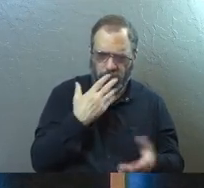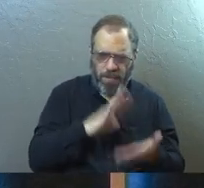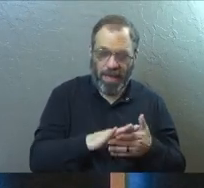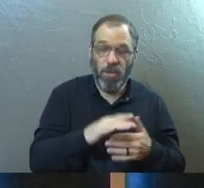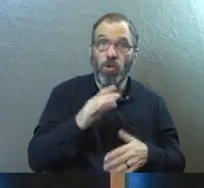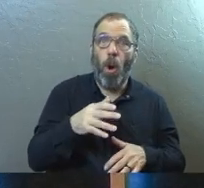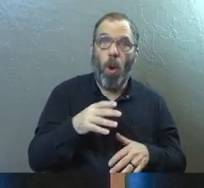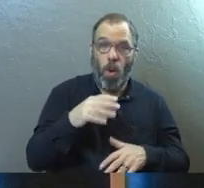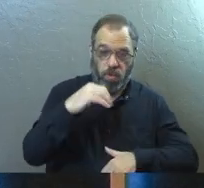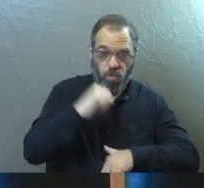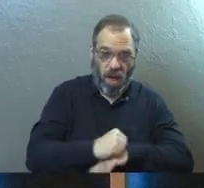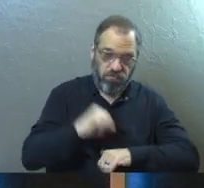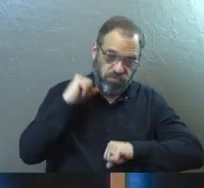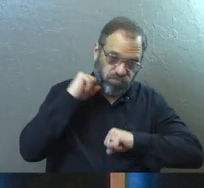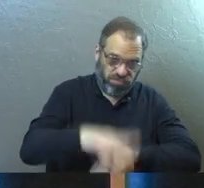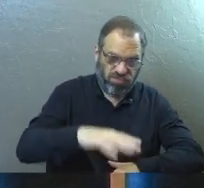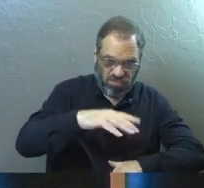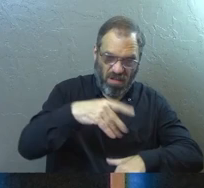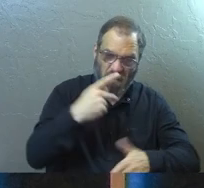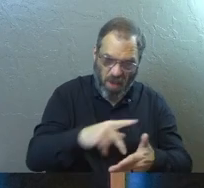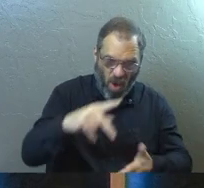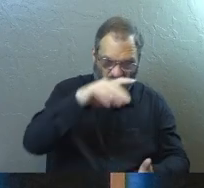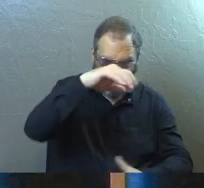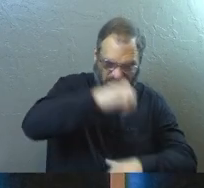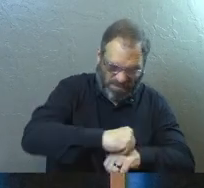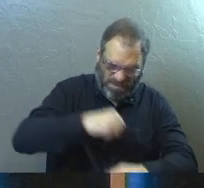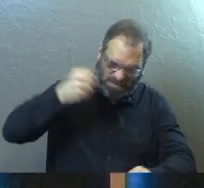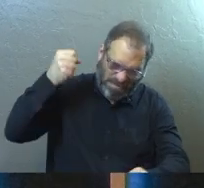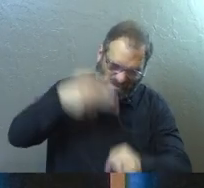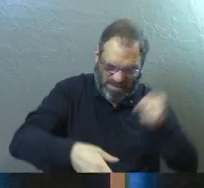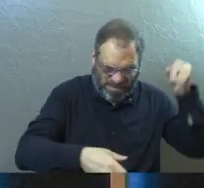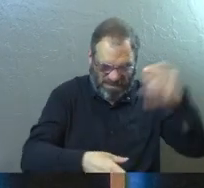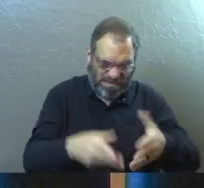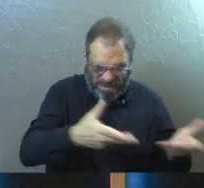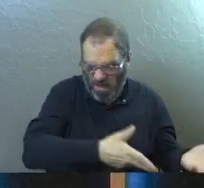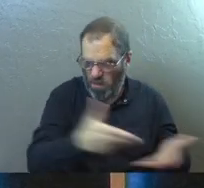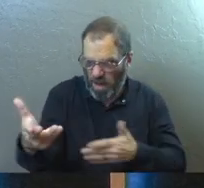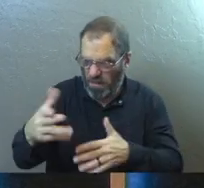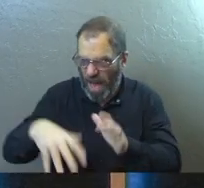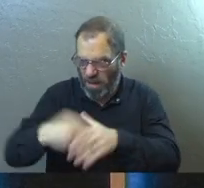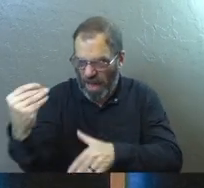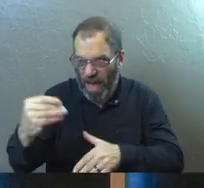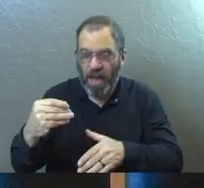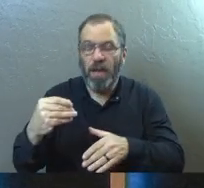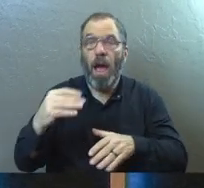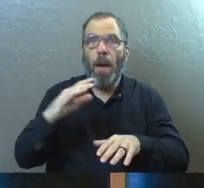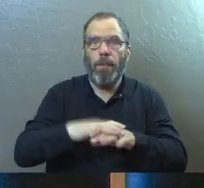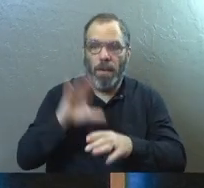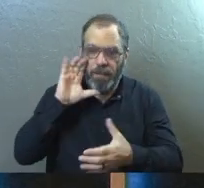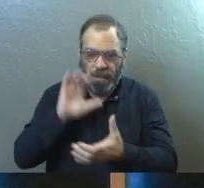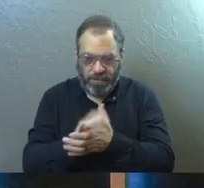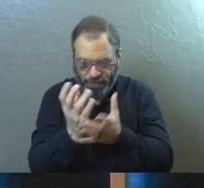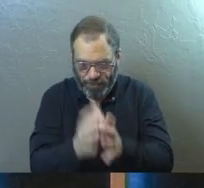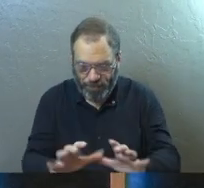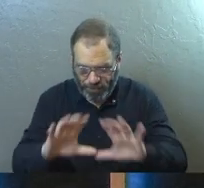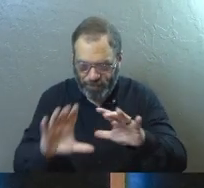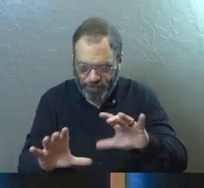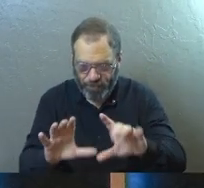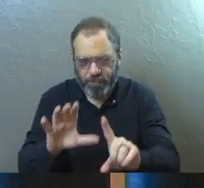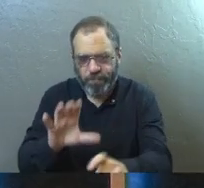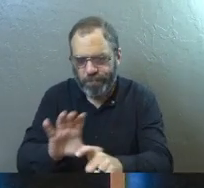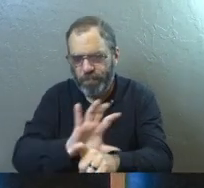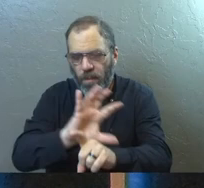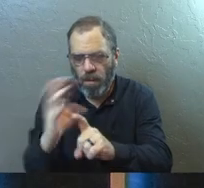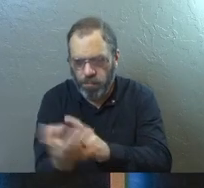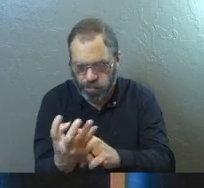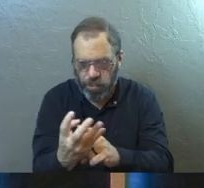Paul and dragged him out of town thinking he was dead. But as the believers gathered around Paul, he got up and went back into the